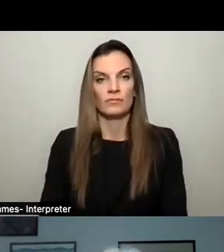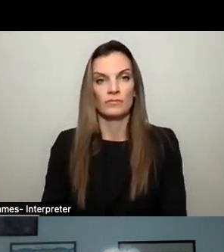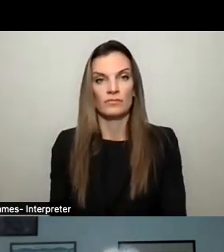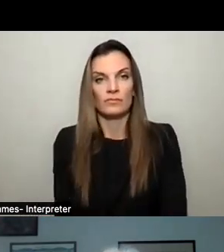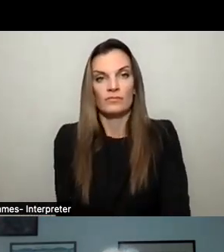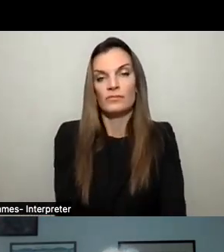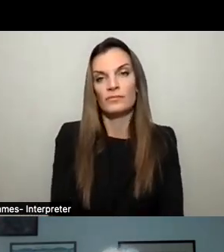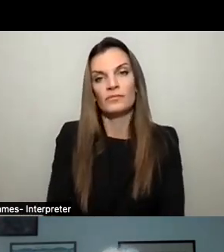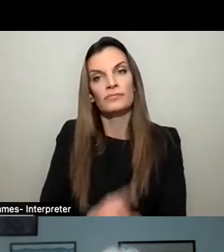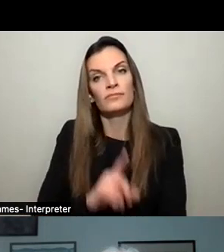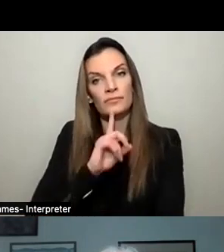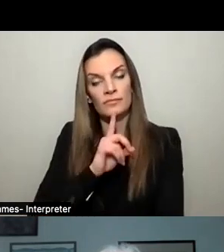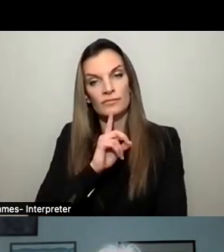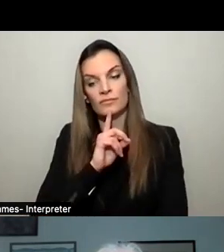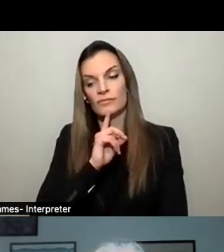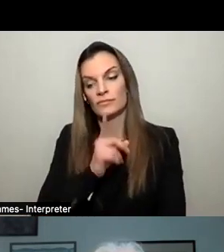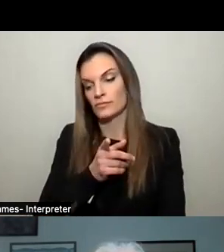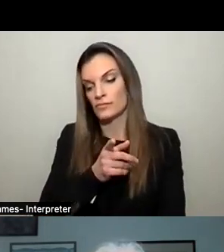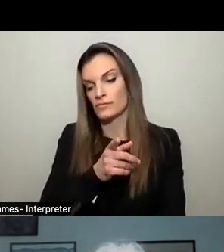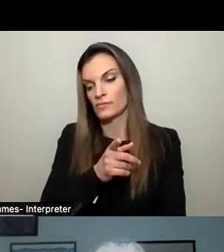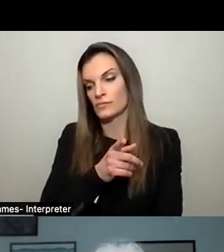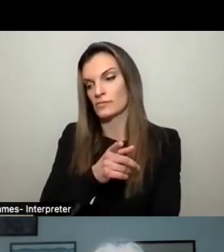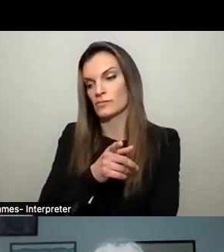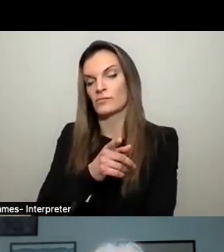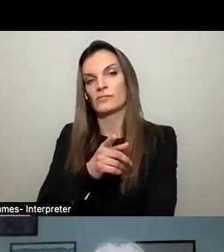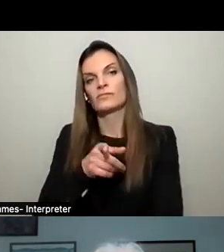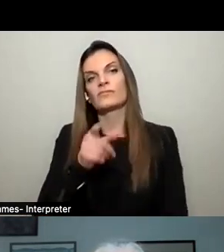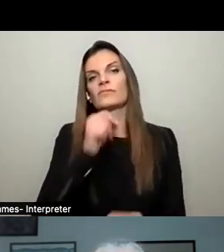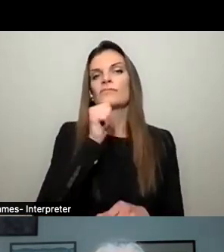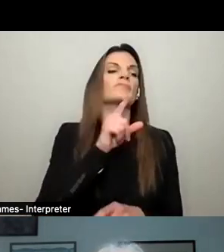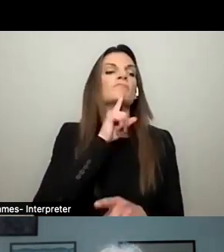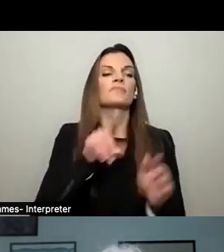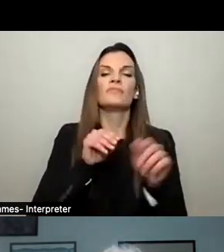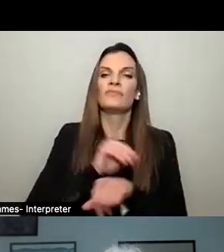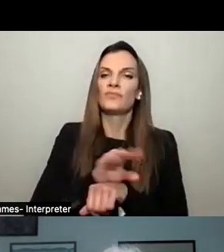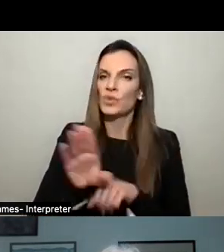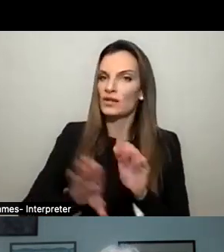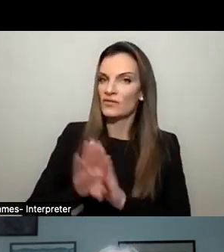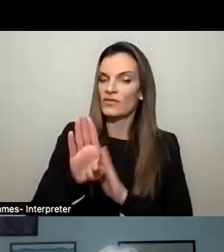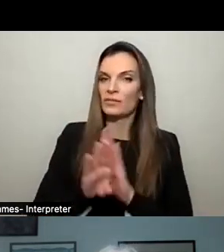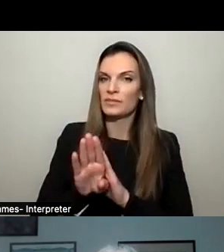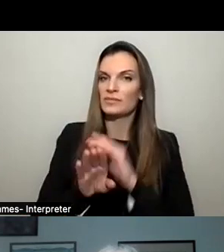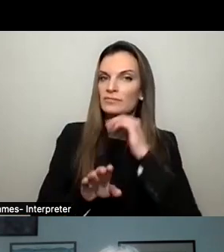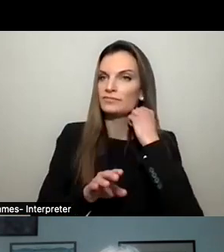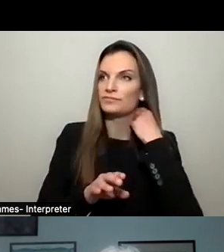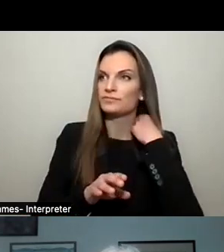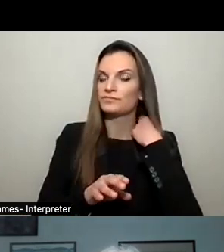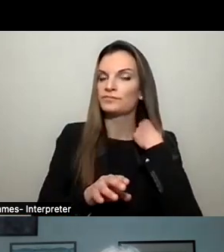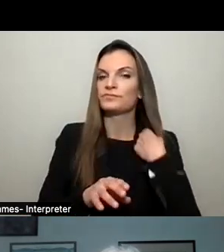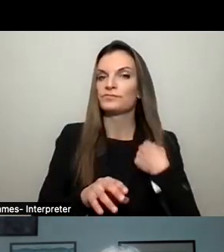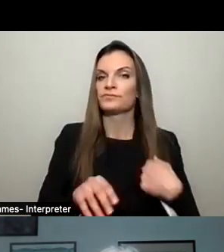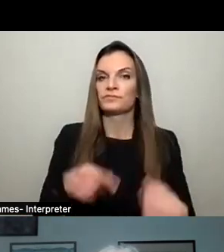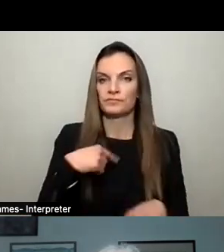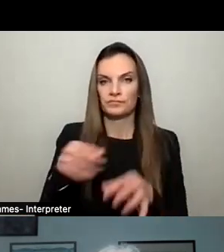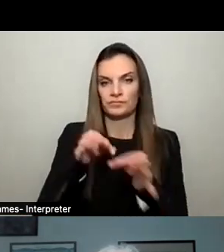Sure. It's not so much influencing development in the village. And let me explain the origins of the